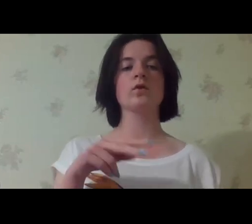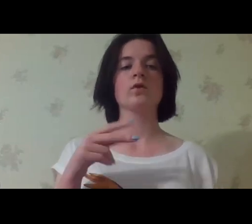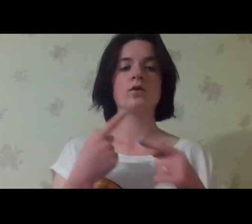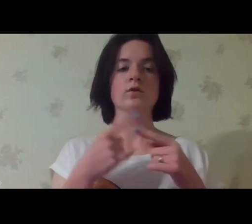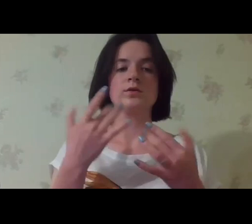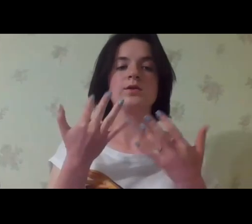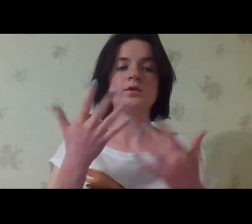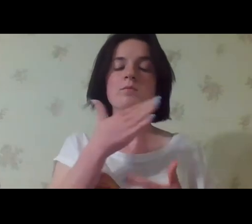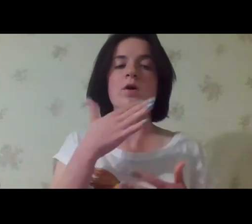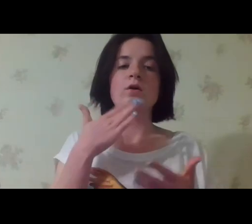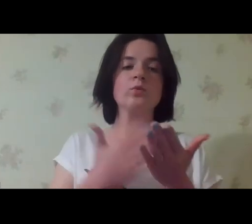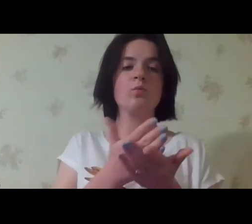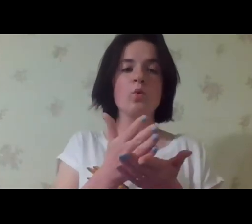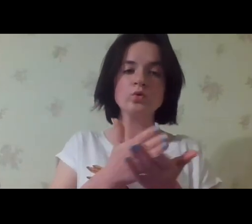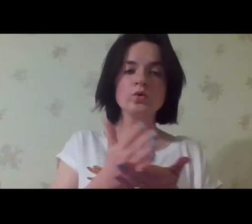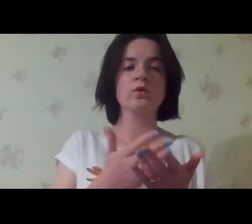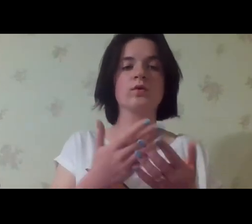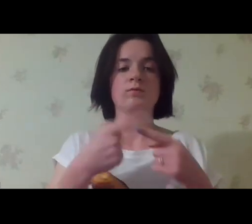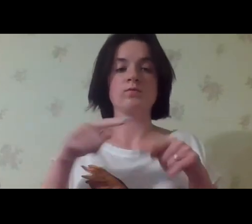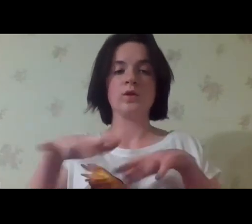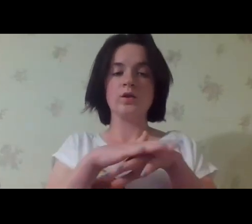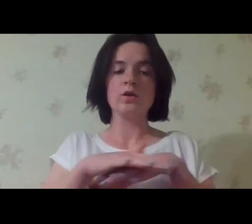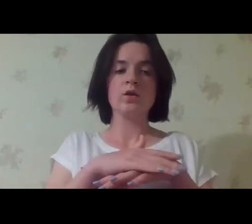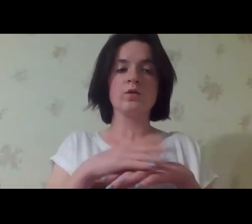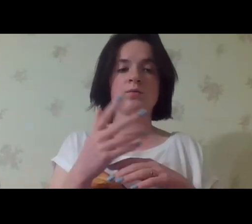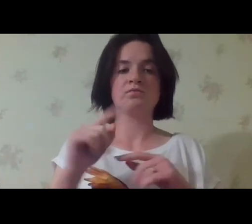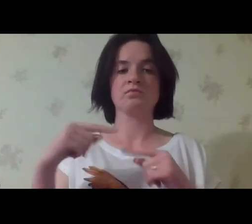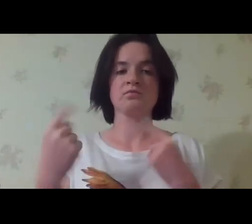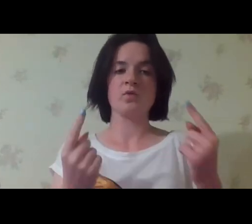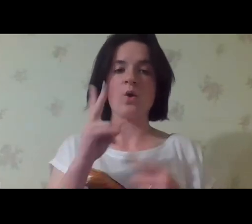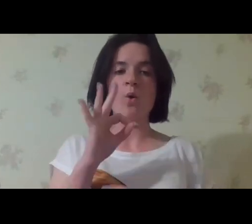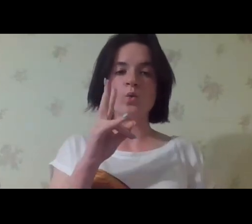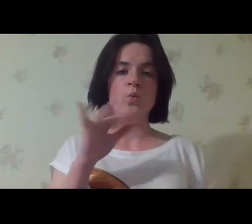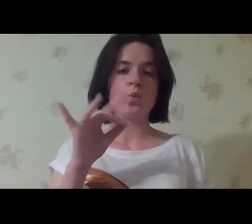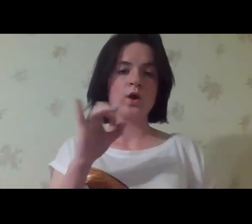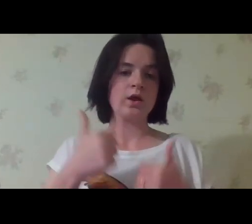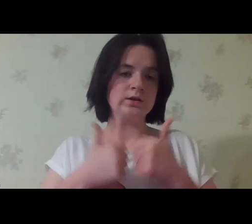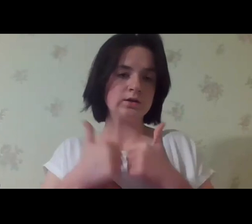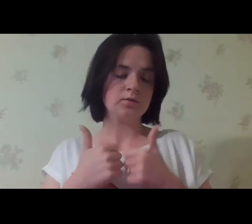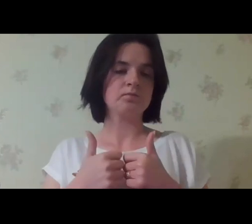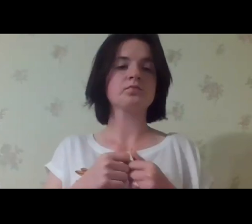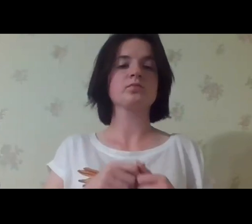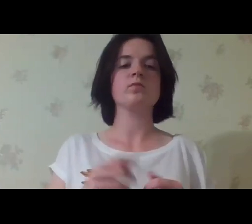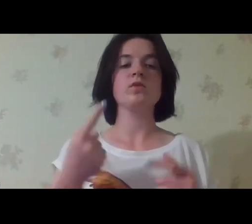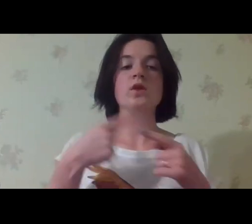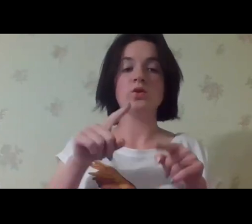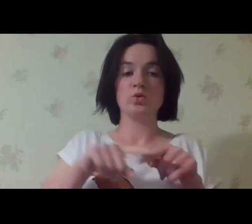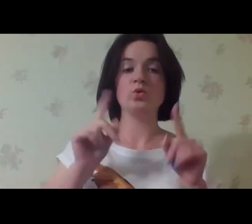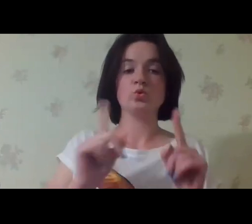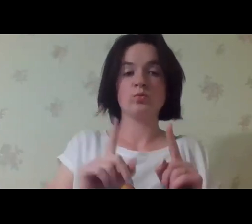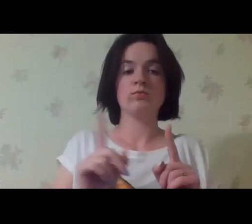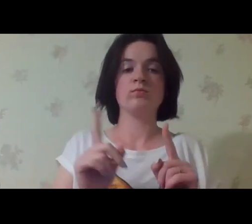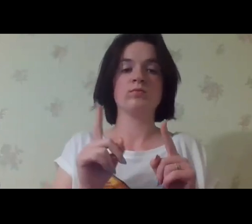I do not really support that one center has so many services